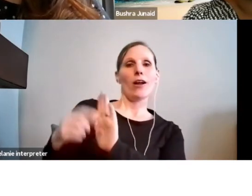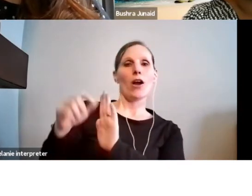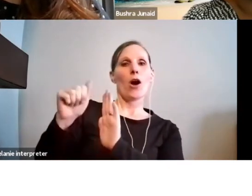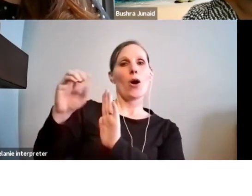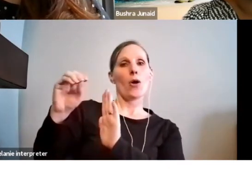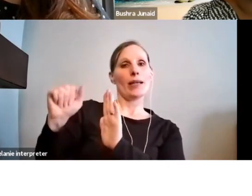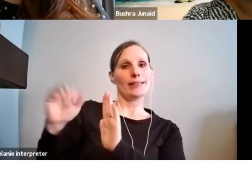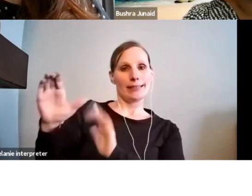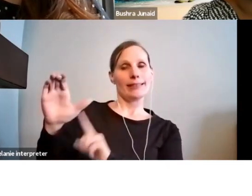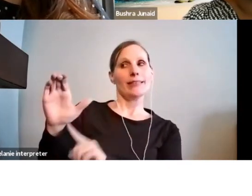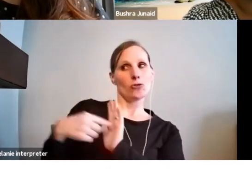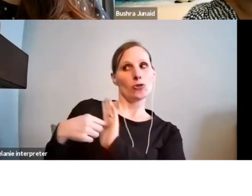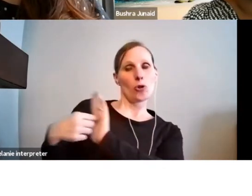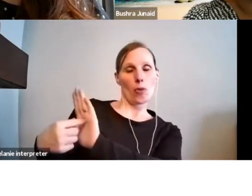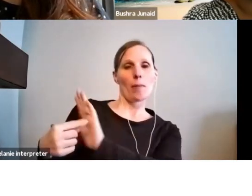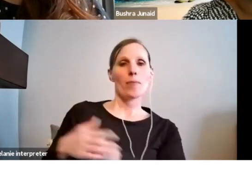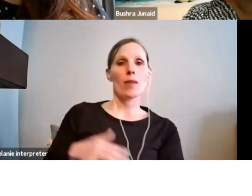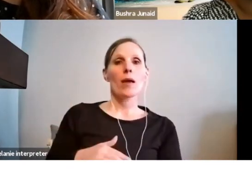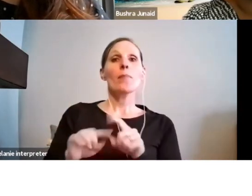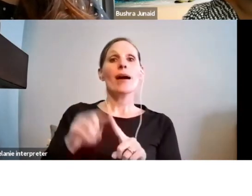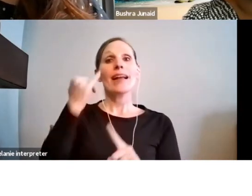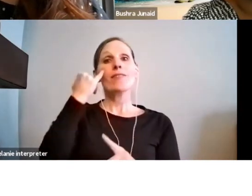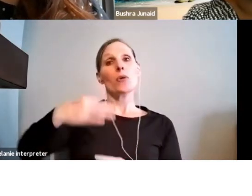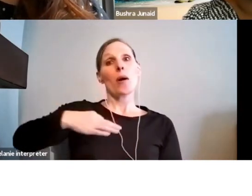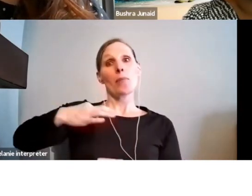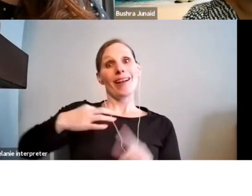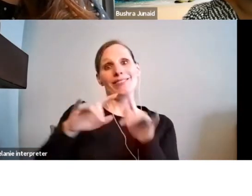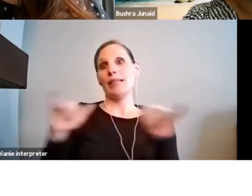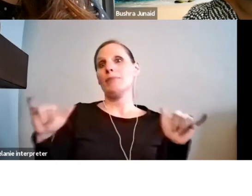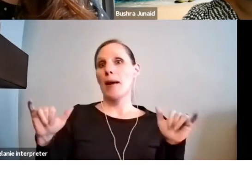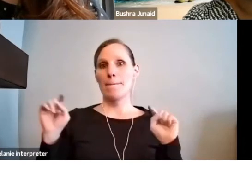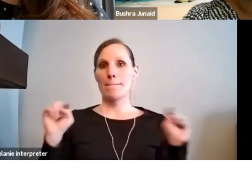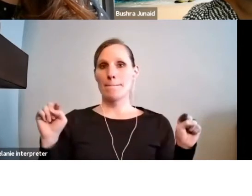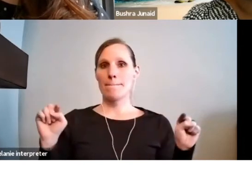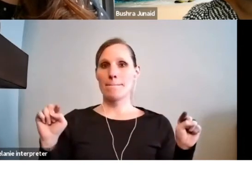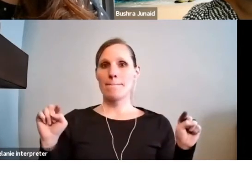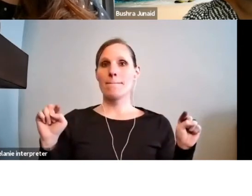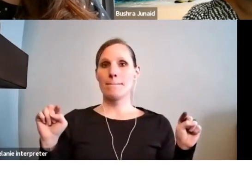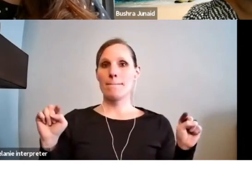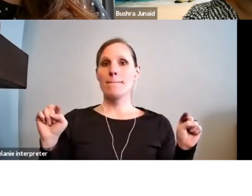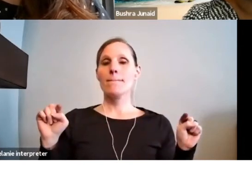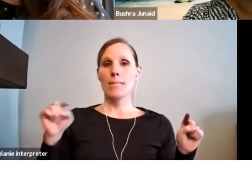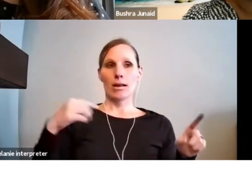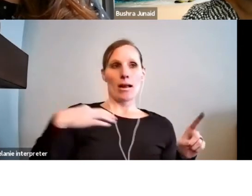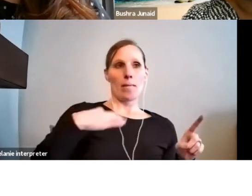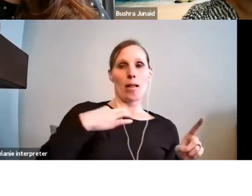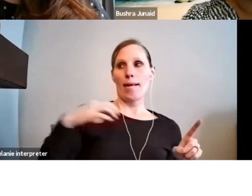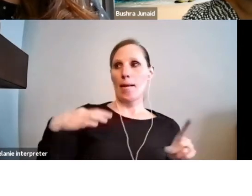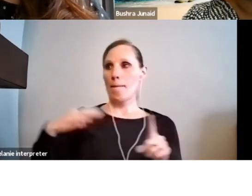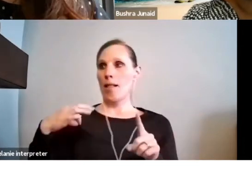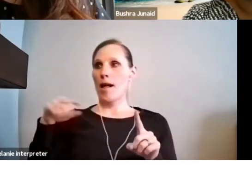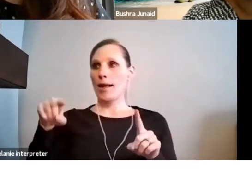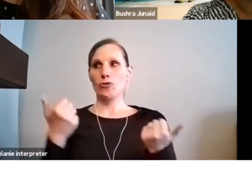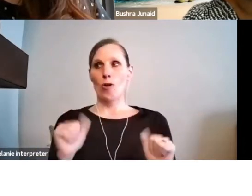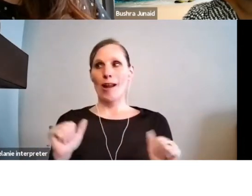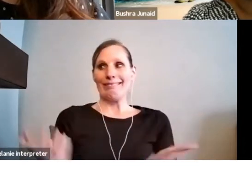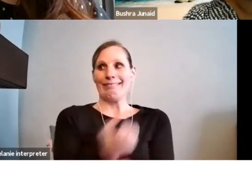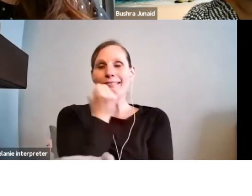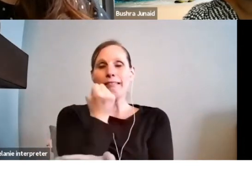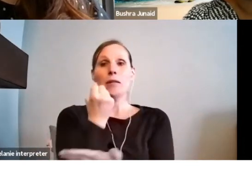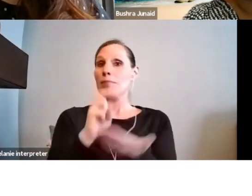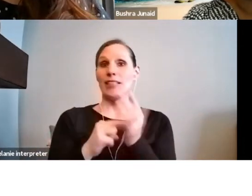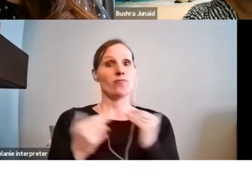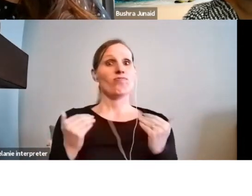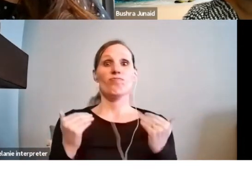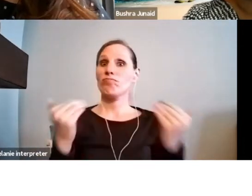you want to apply to both programs at the same time to maximize your chances of a grant, there's nothing stopping you